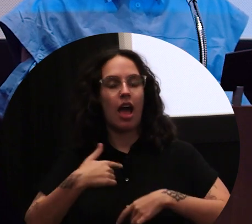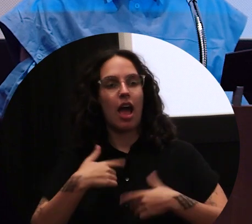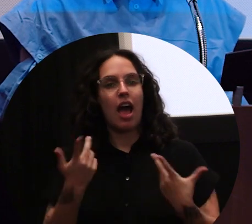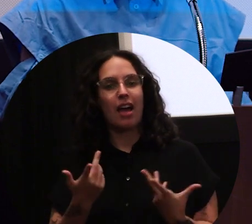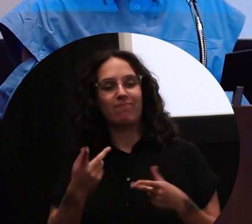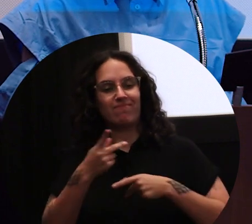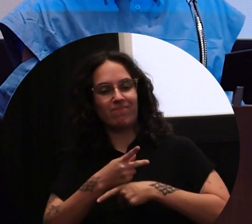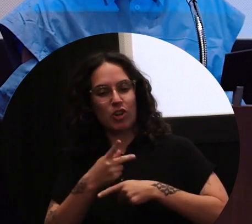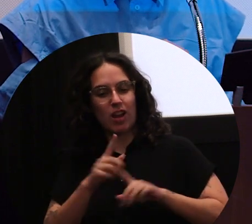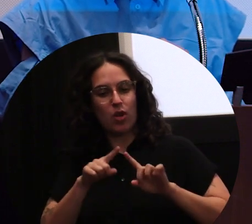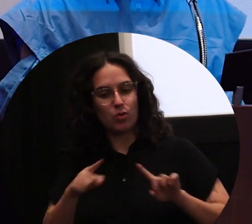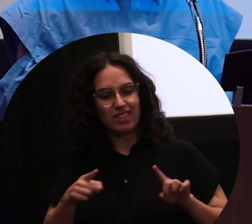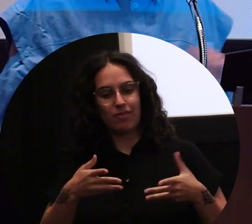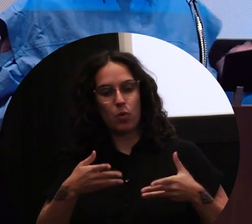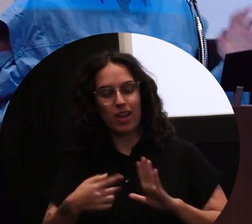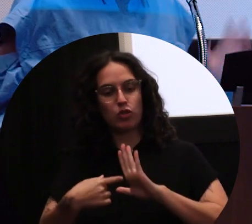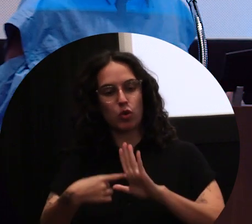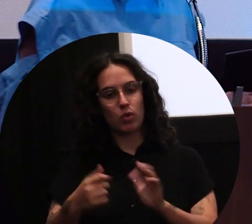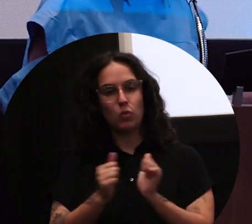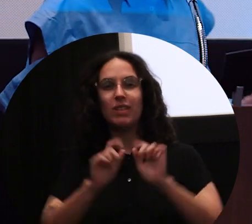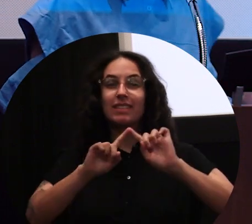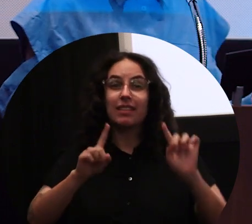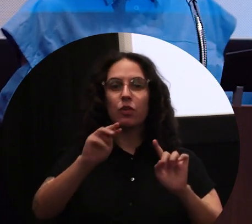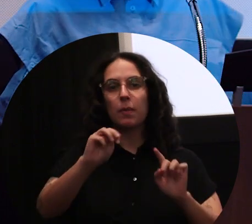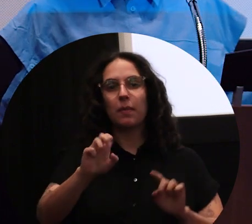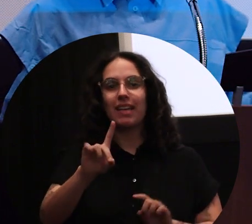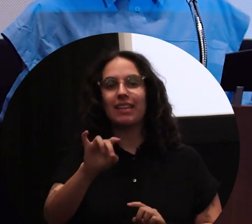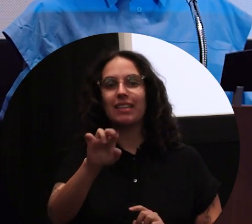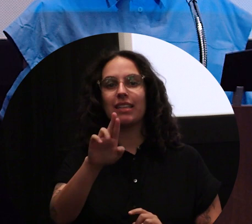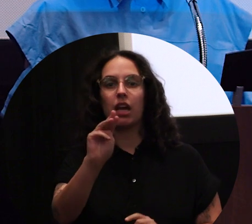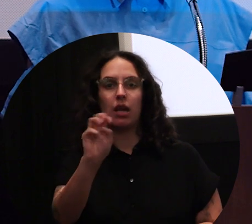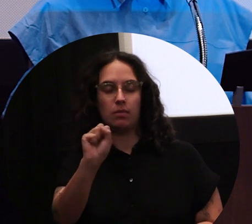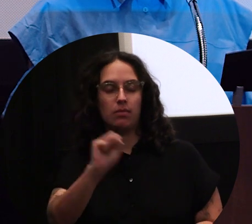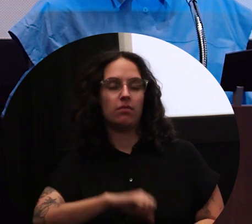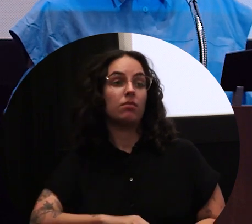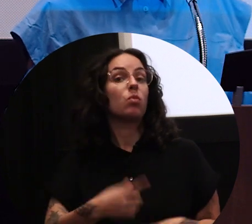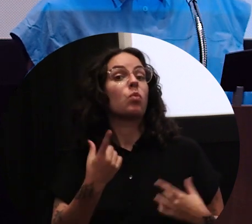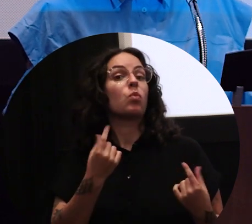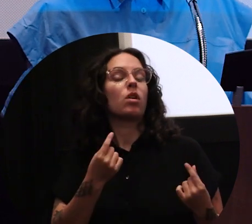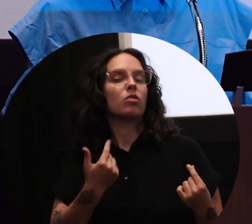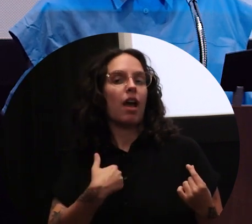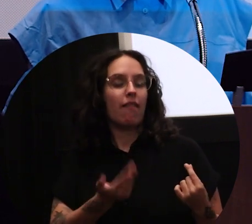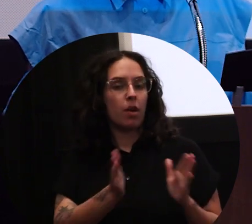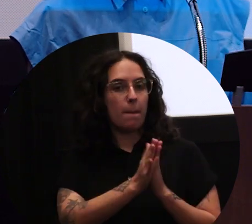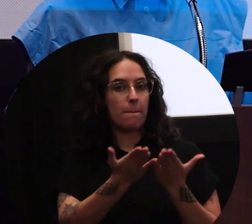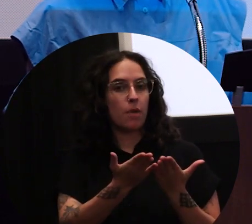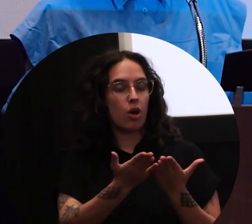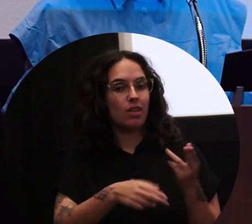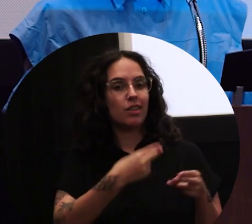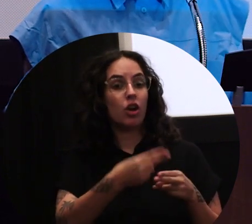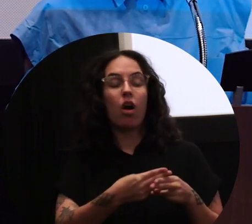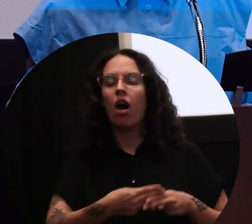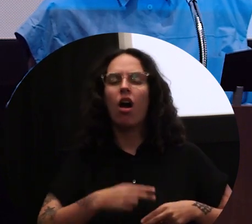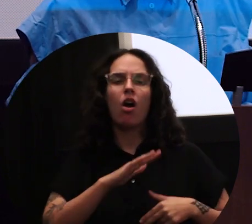many different disciplines and mediums. One of them was a book that I made called All I Wanted Was to Get